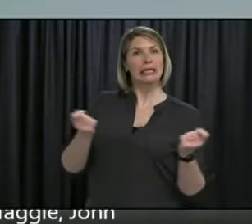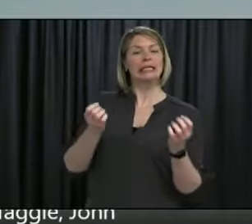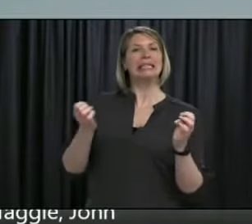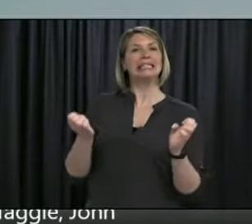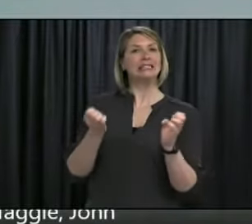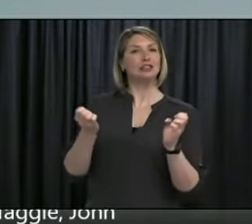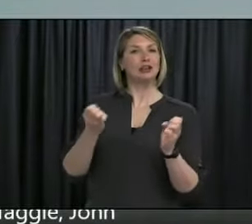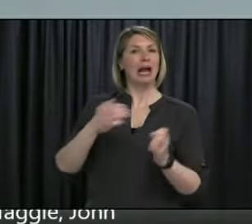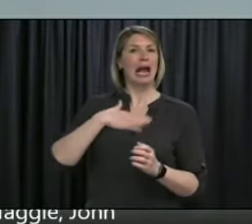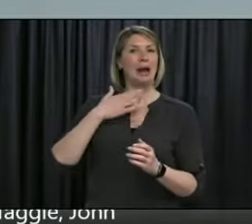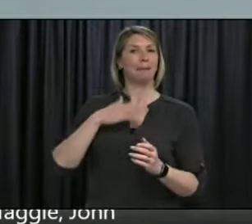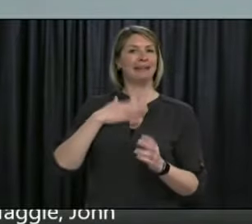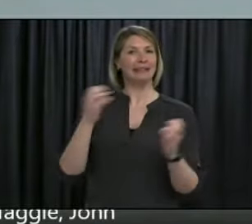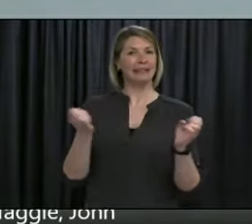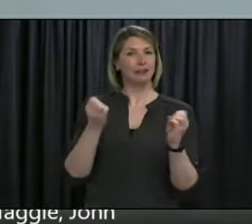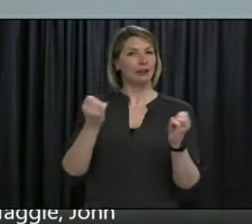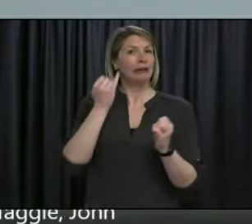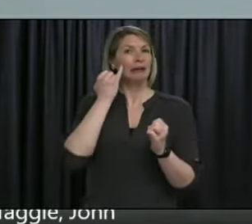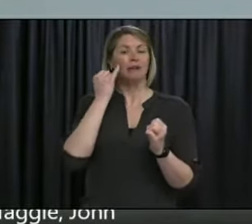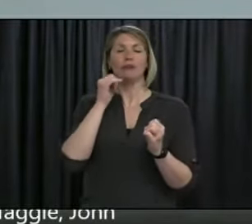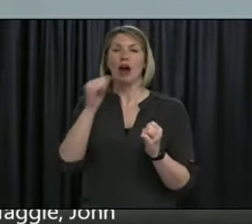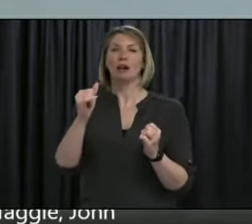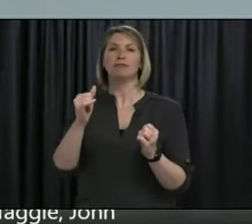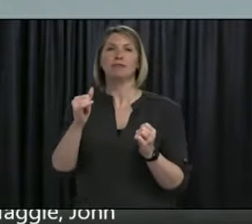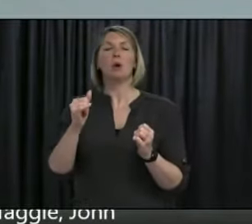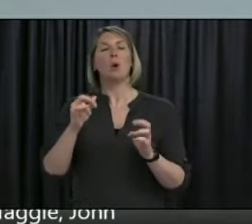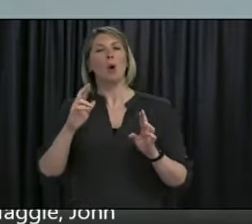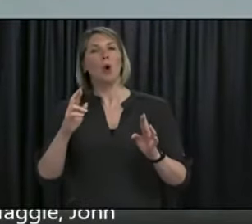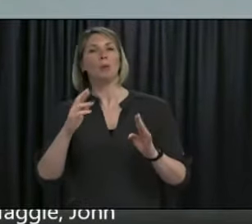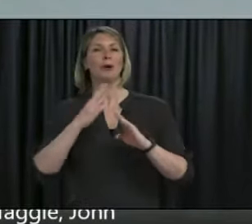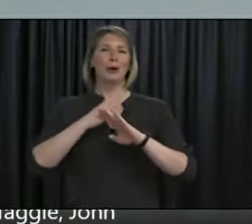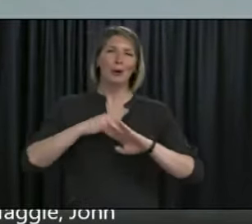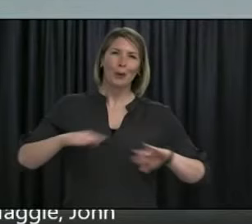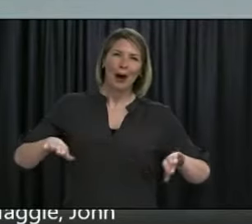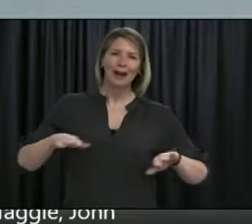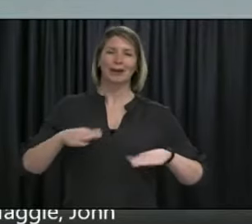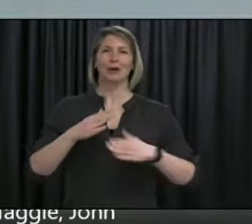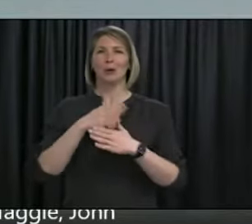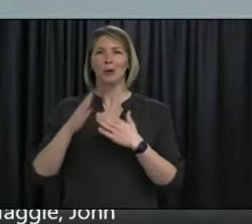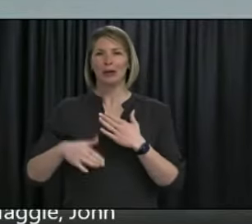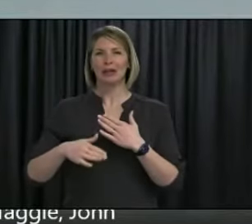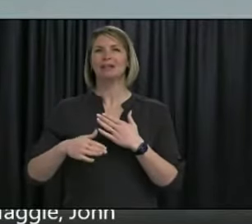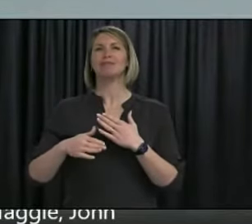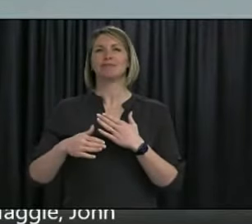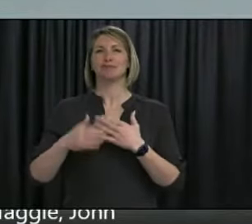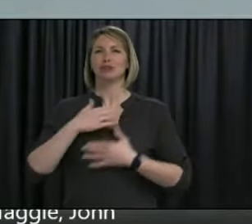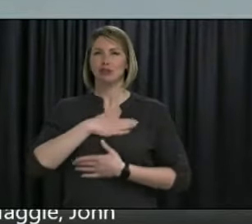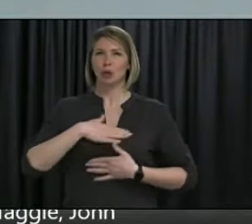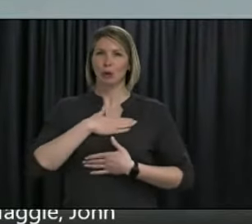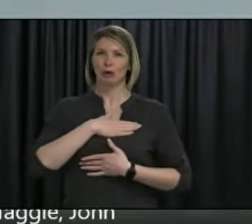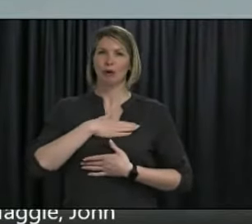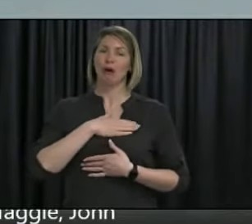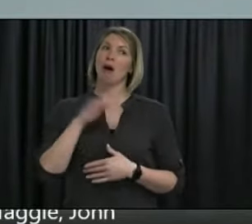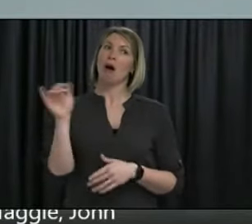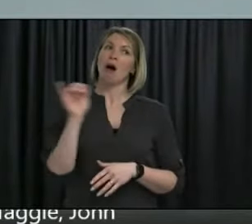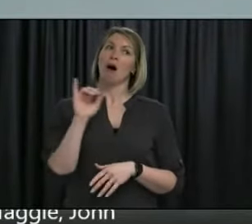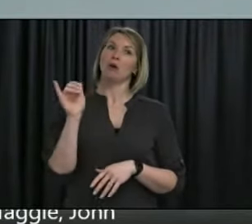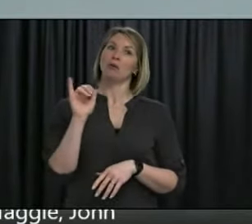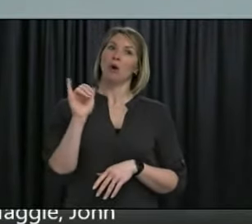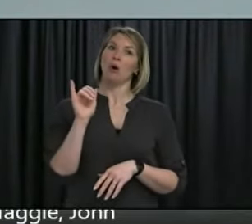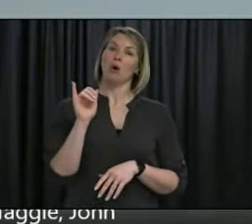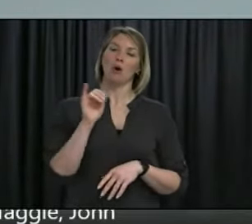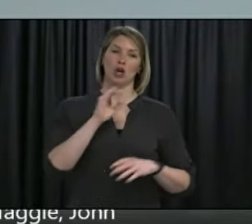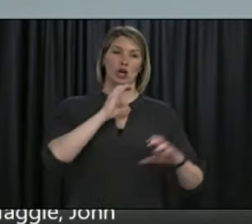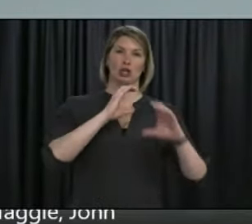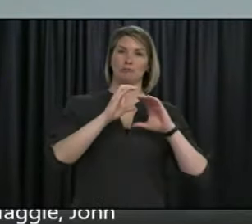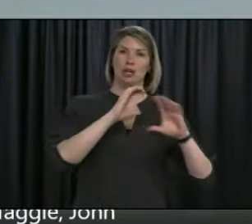peaceful weekend. I am advised by communications that we will not be issuing news releases